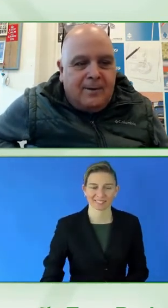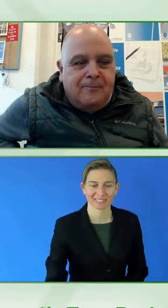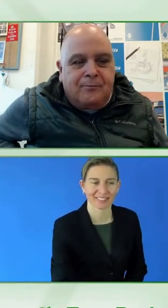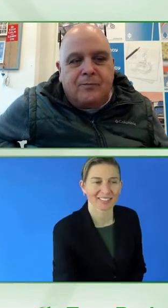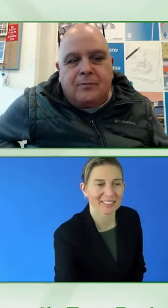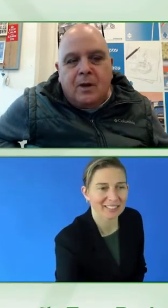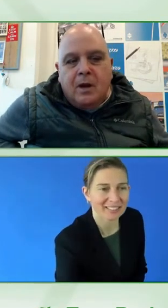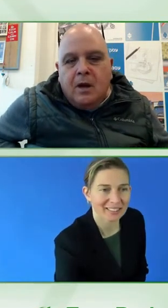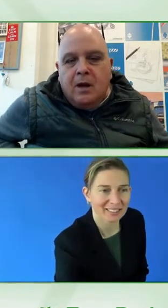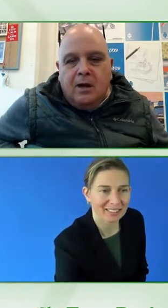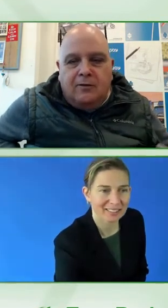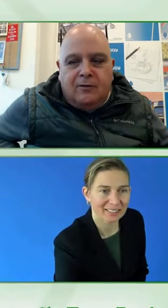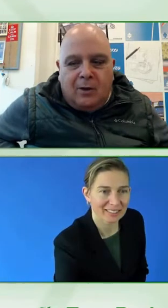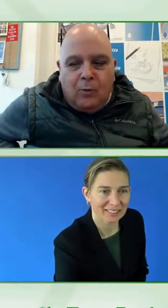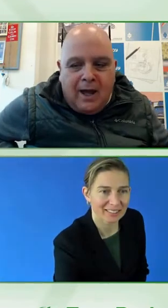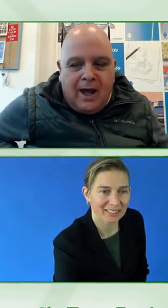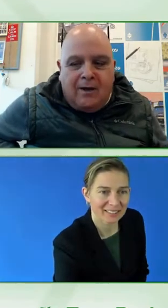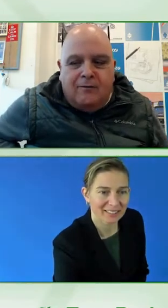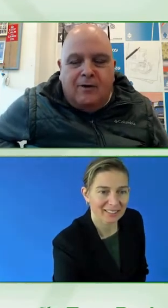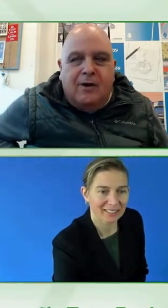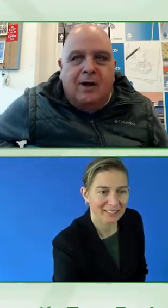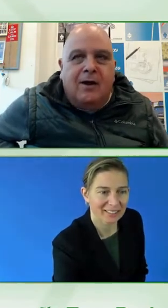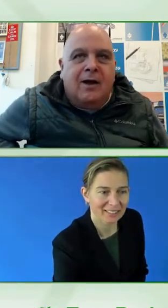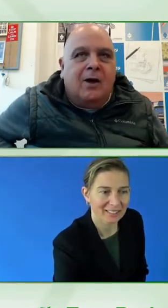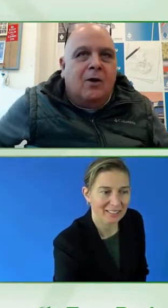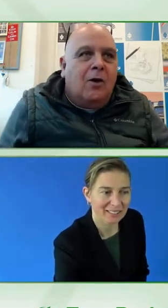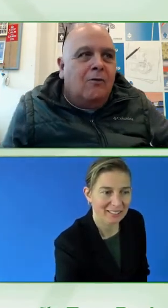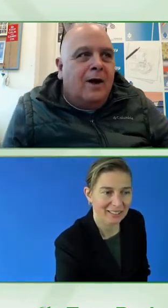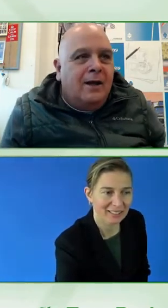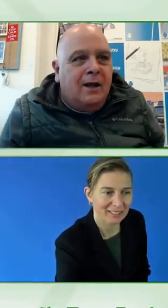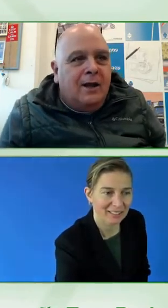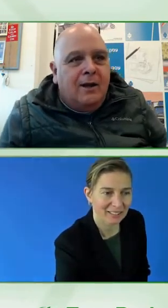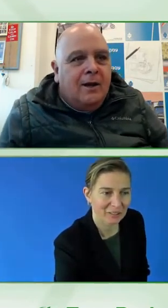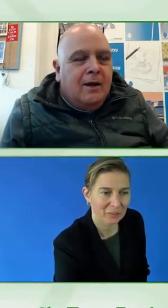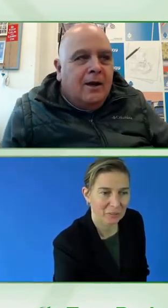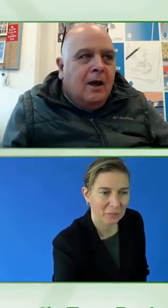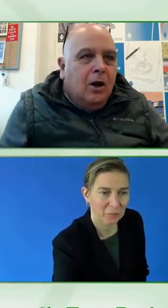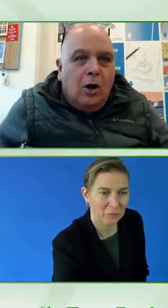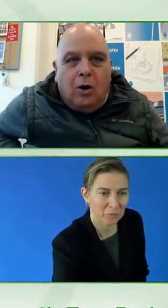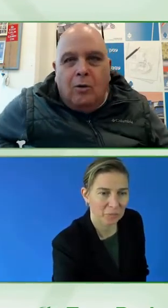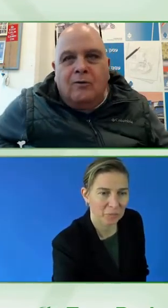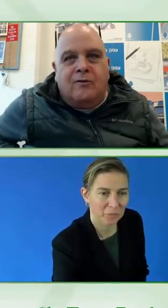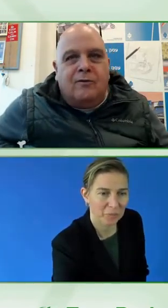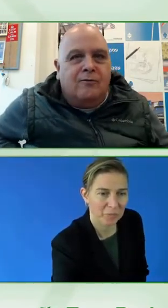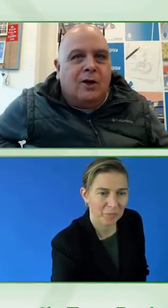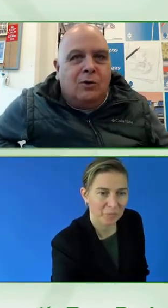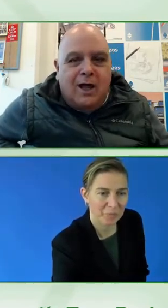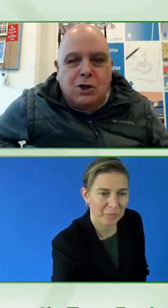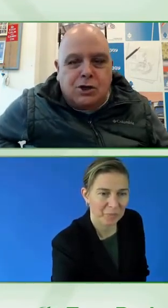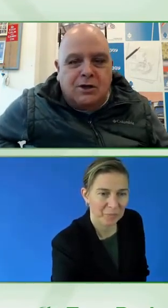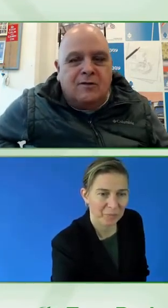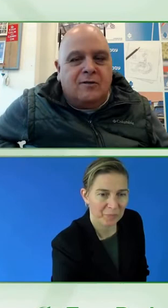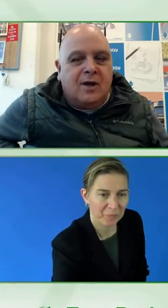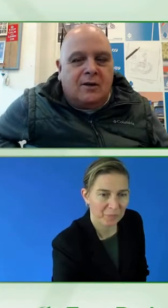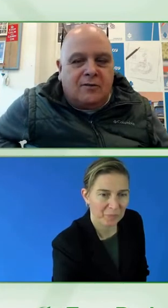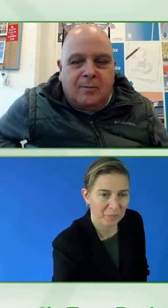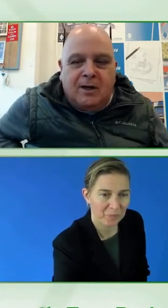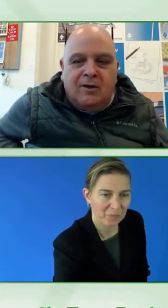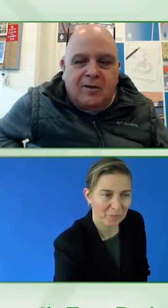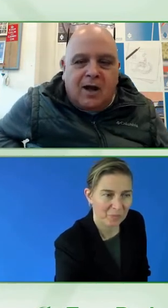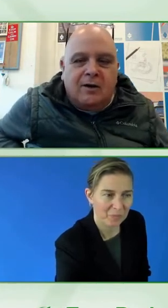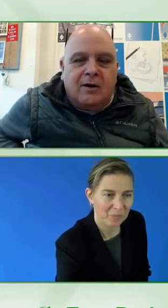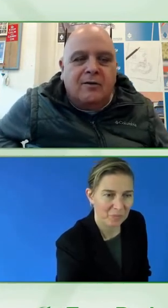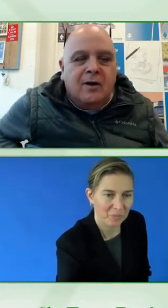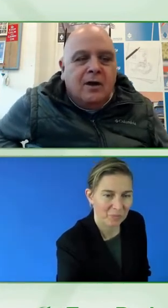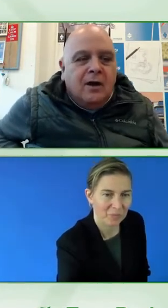So in Israel, we have already laws, regulations, and